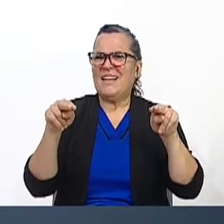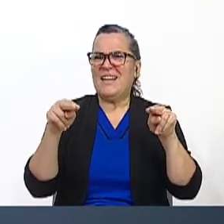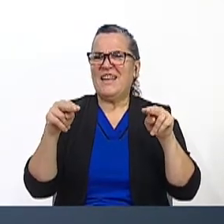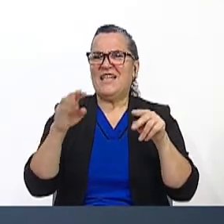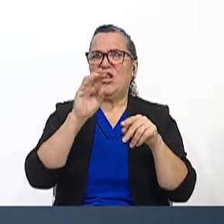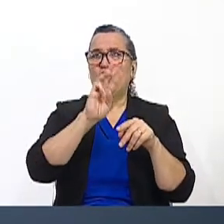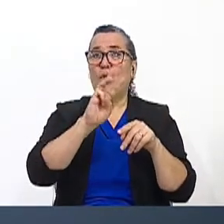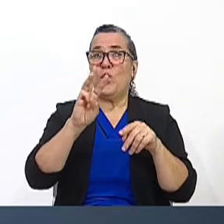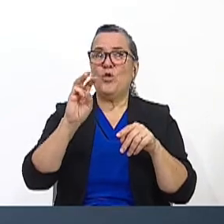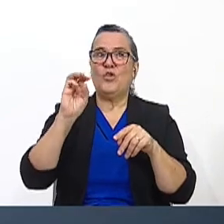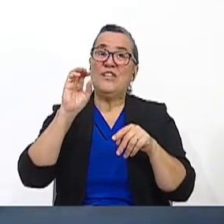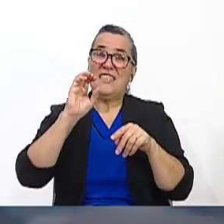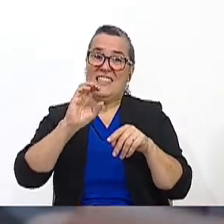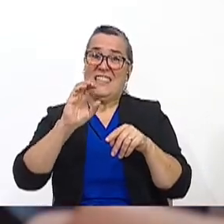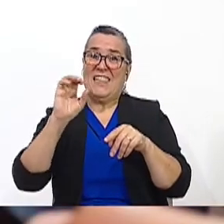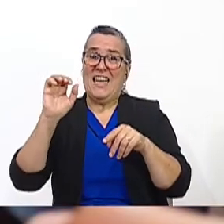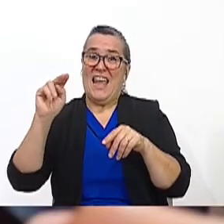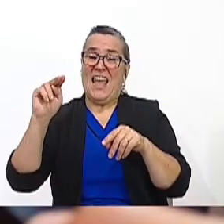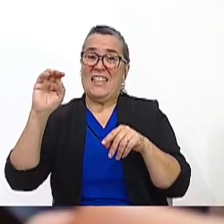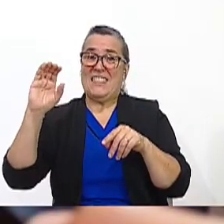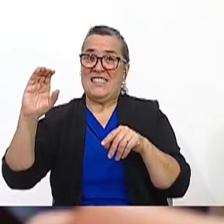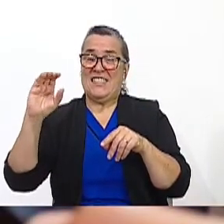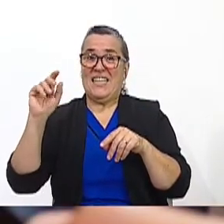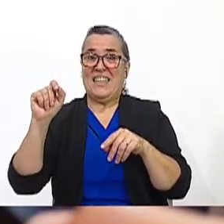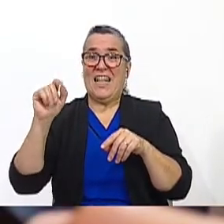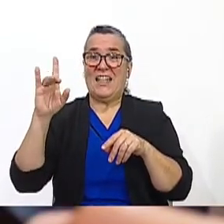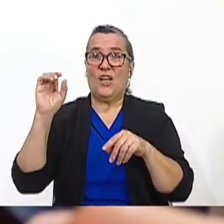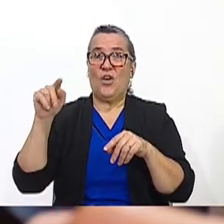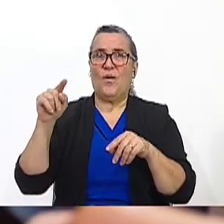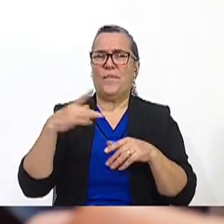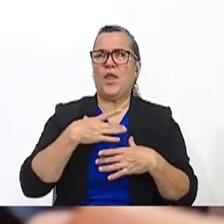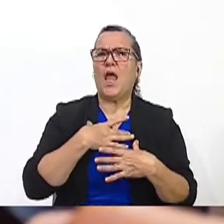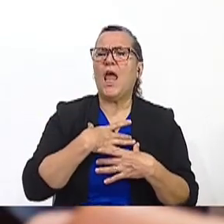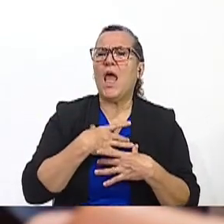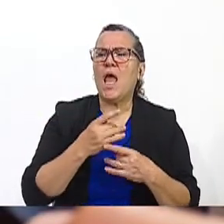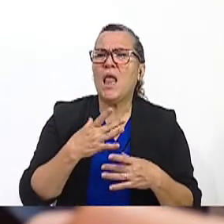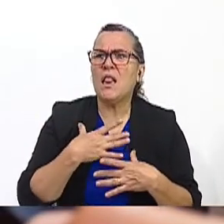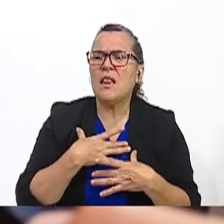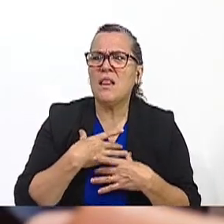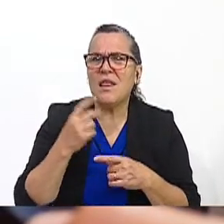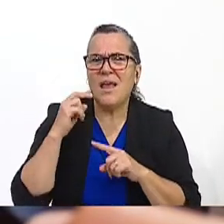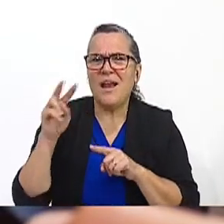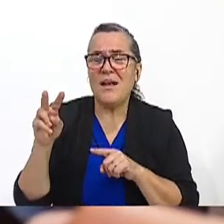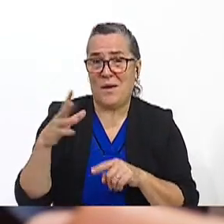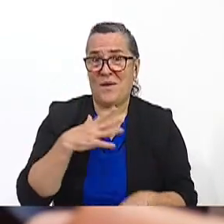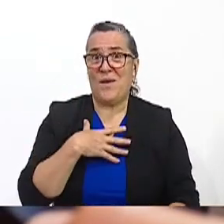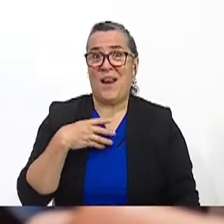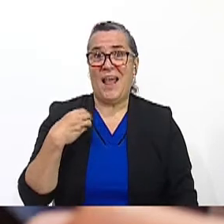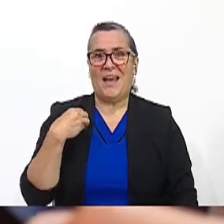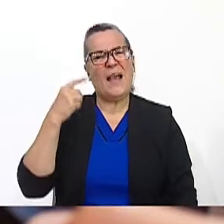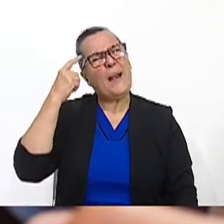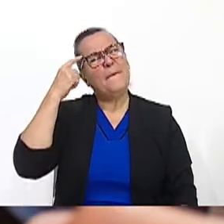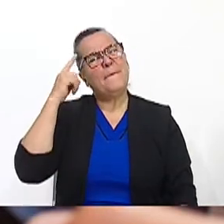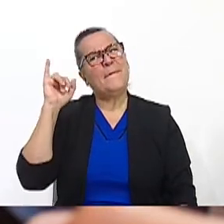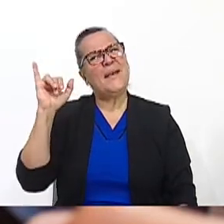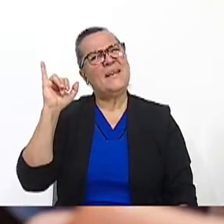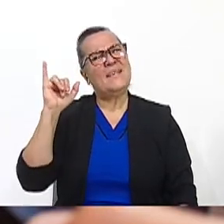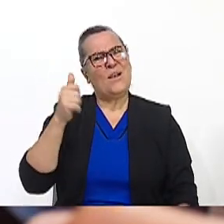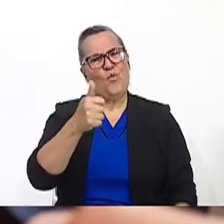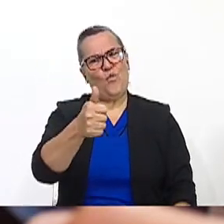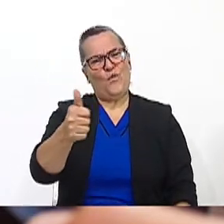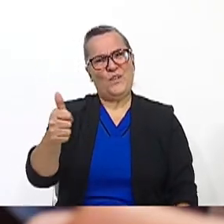WCNC.com. All right. Turning back to the weather now. Interesting. Did you like it? What do you think about yourselves?